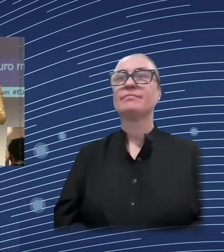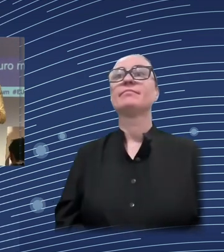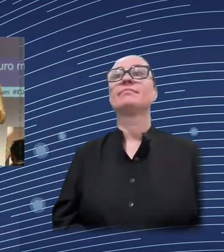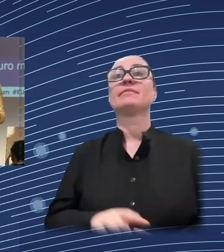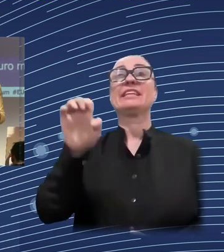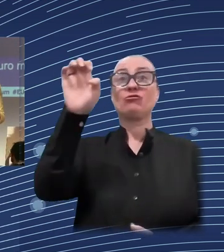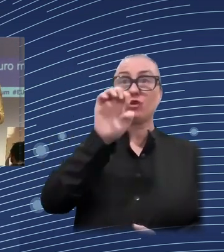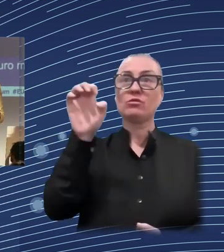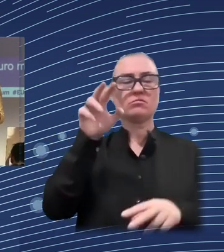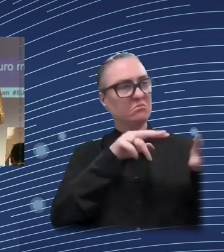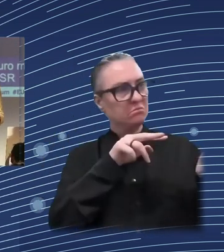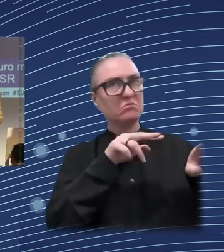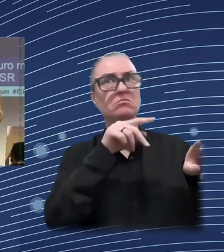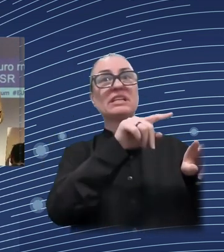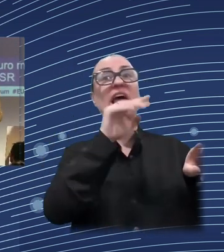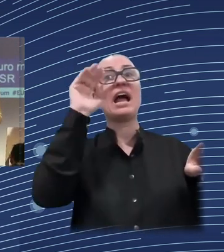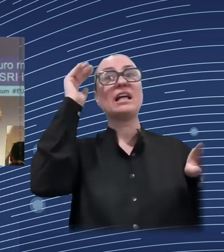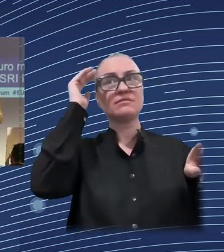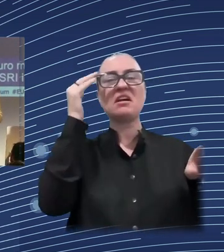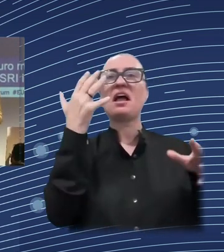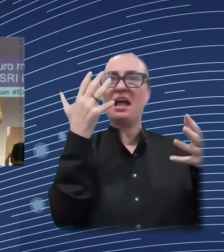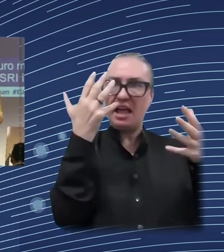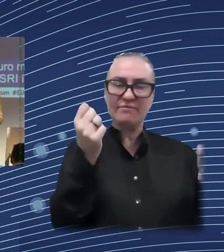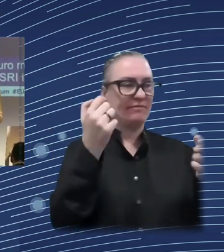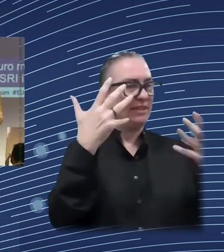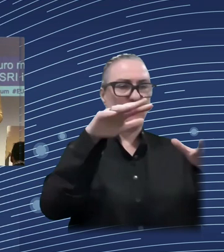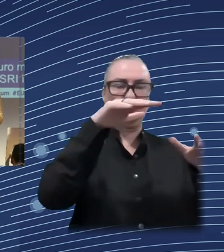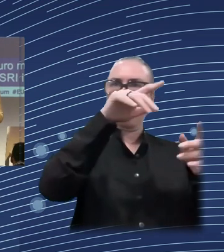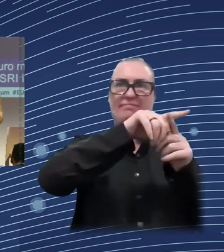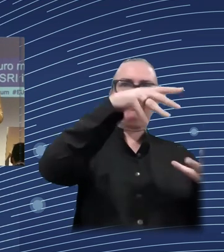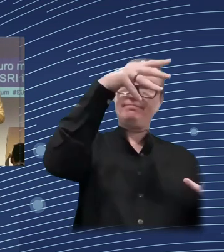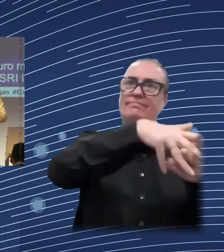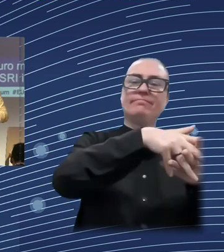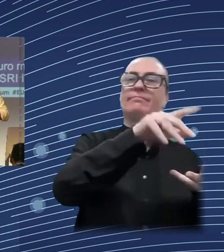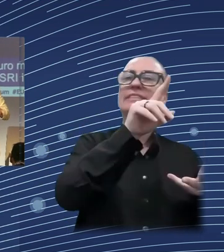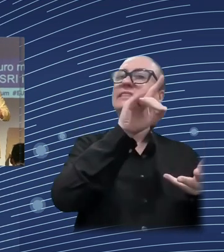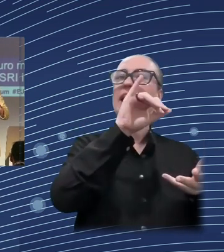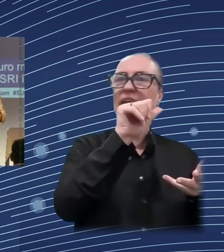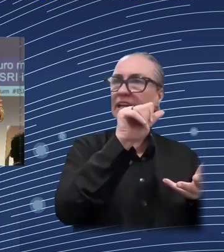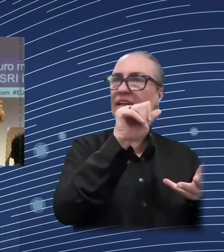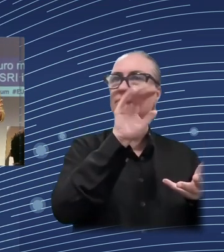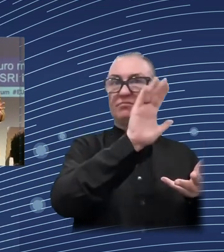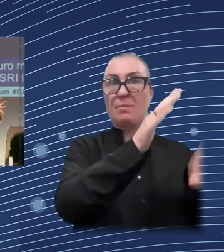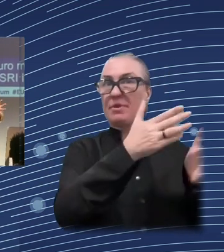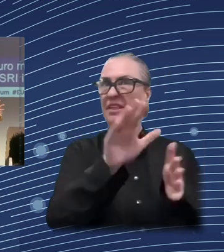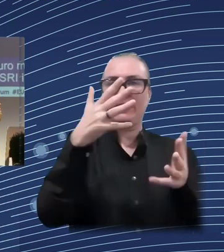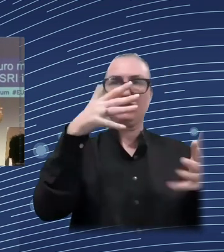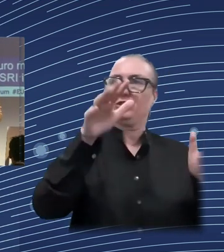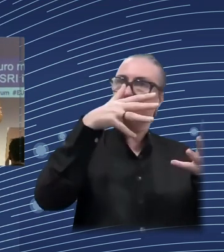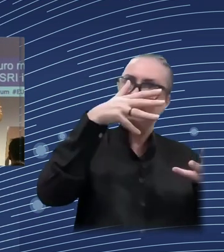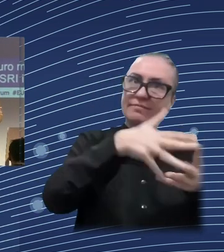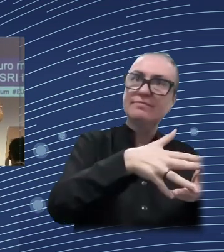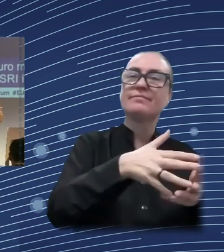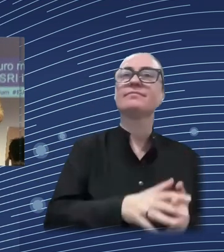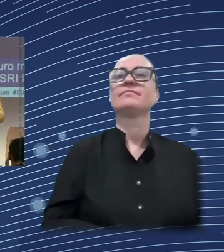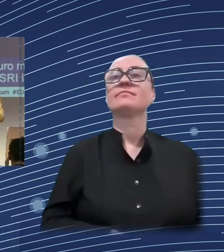an independent research institute, we maintain and develop the switch model. We then firstly use that in